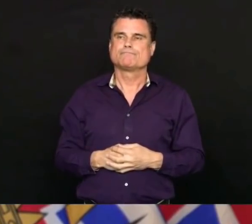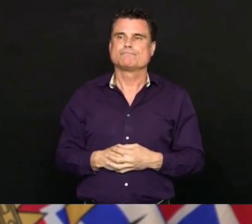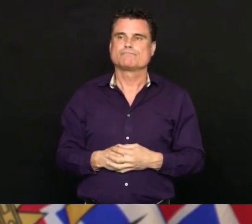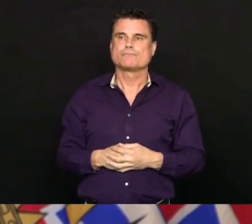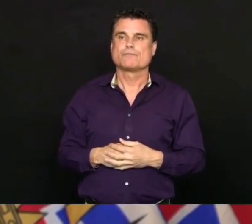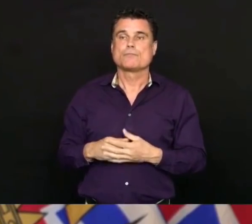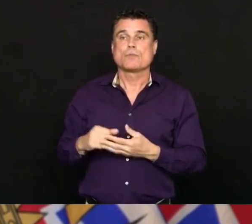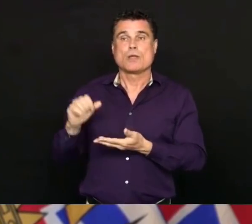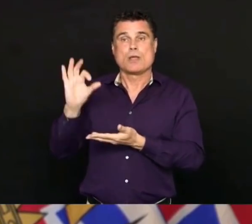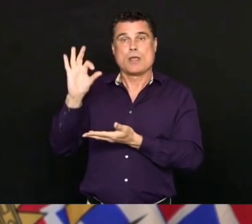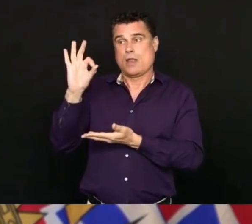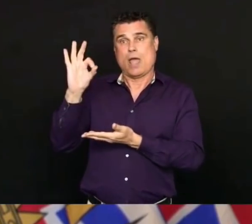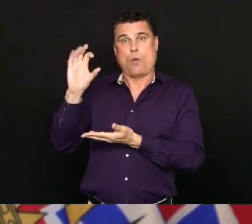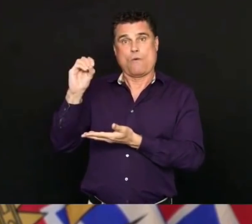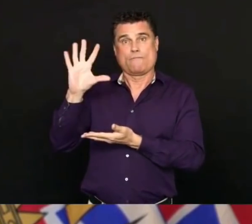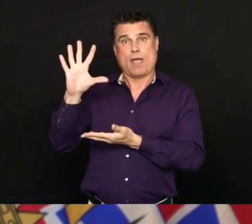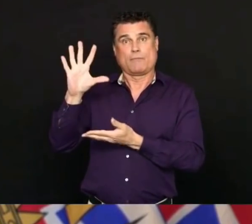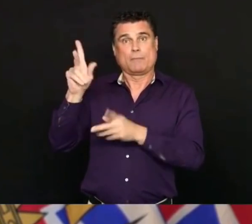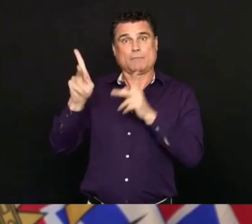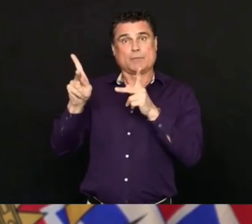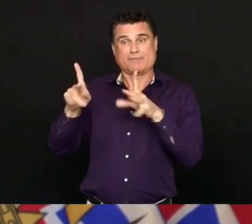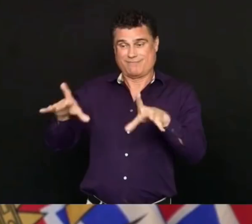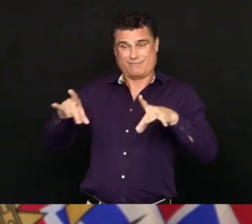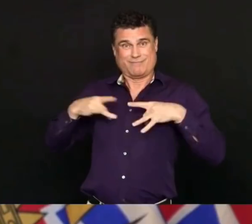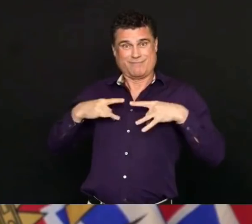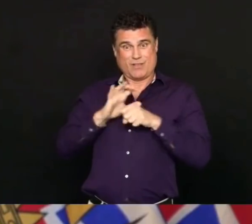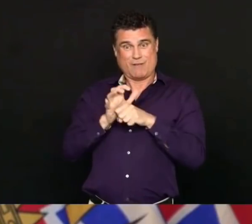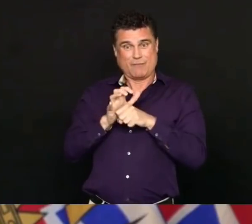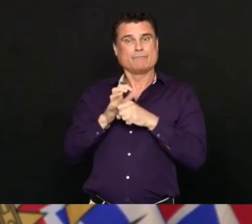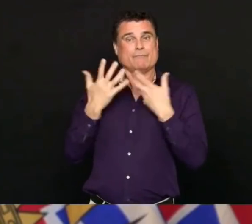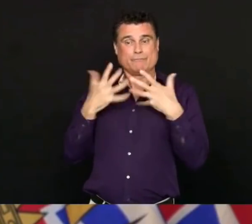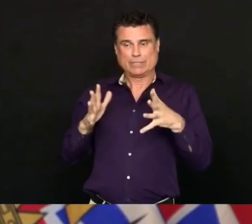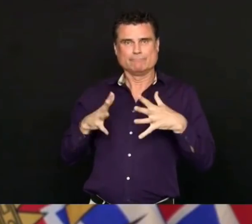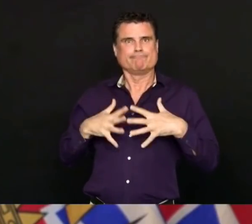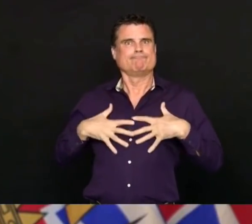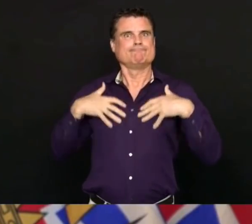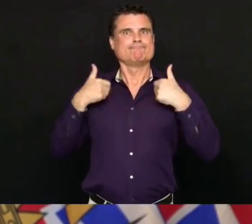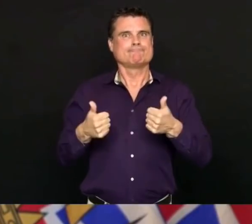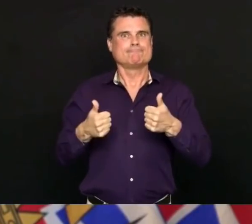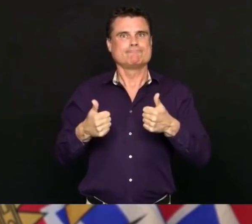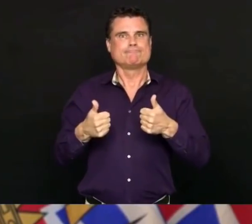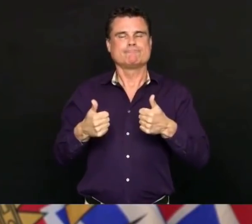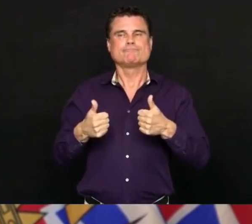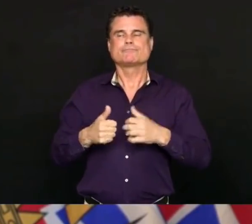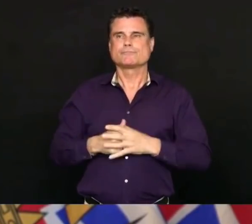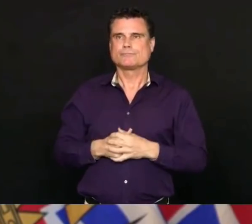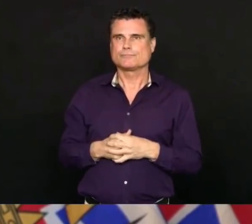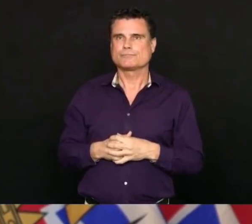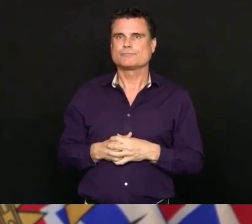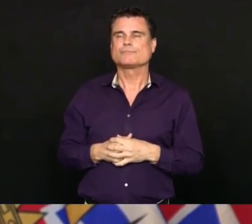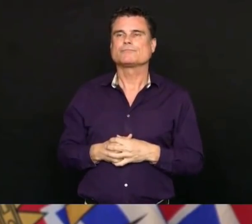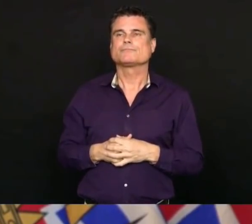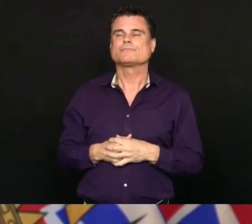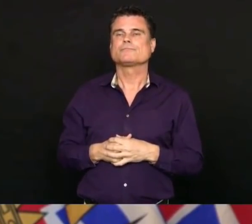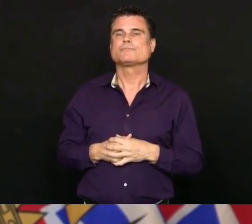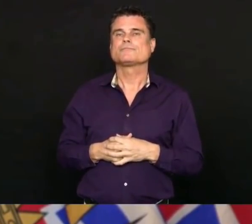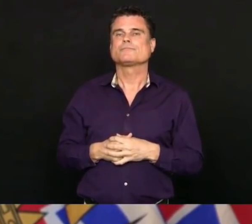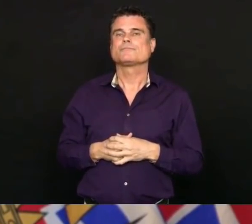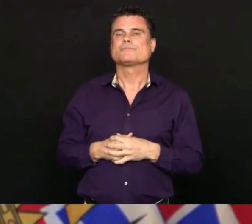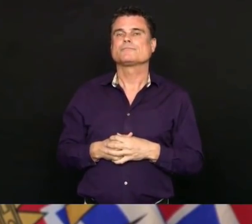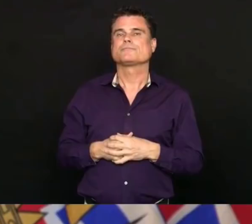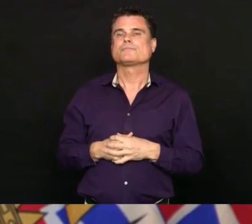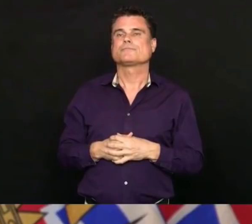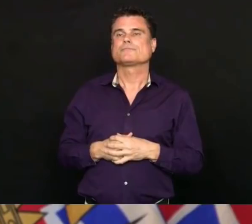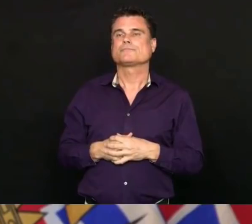One of the key things that we have implemented in British Columbia to ensure that we have ongoing protection of our communities